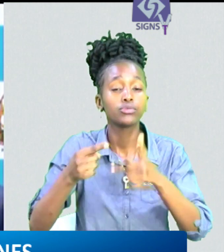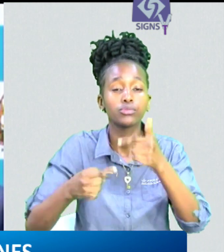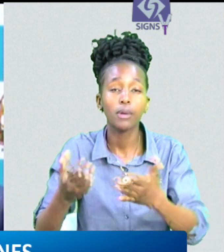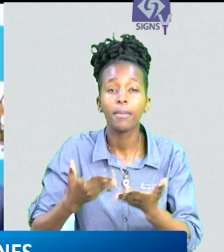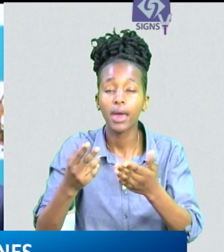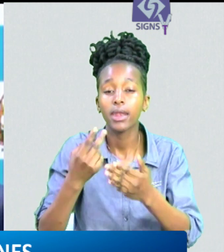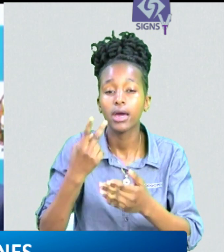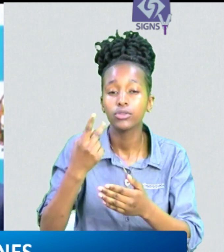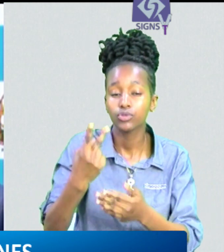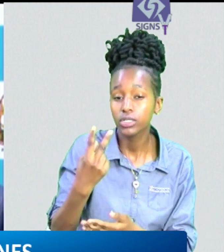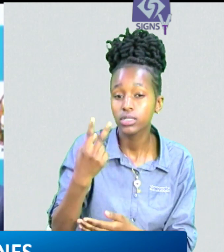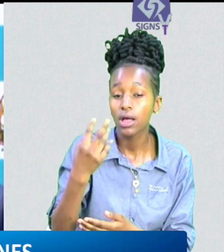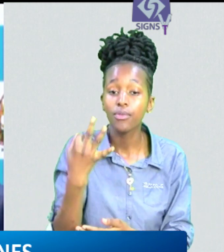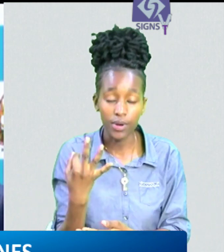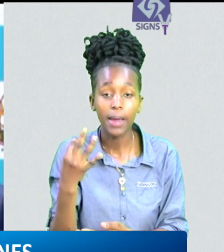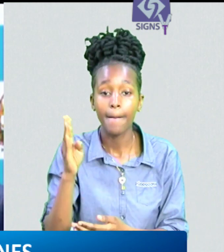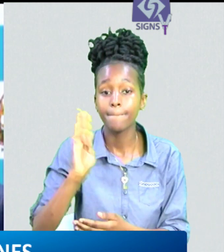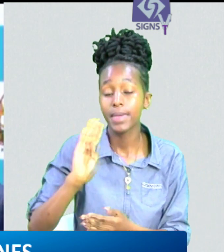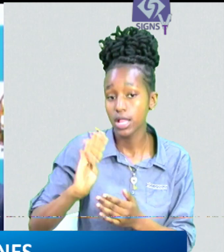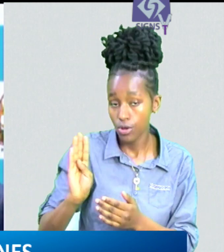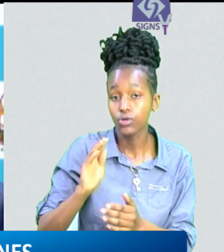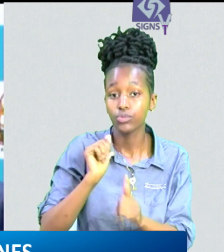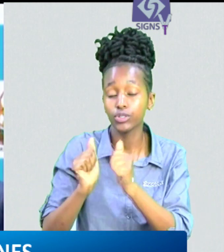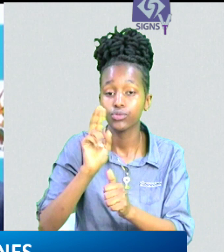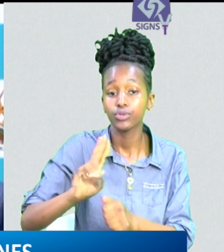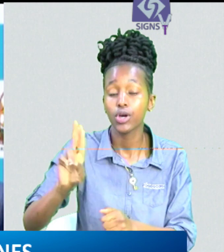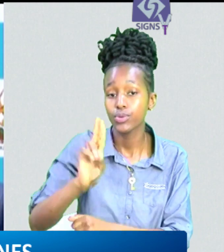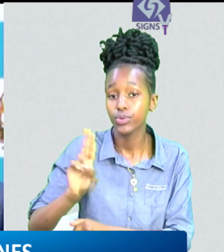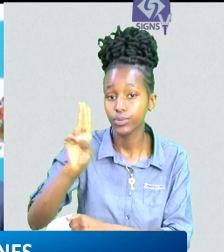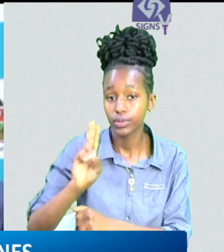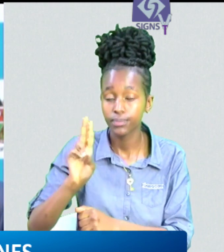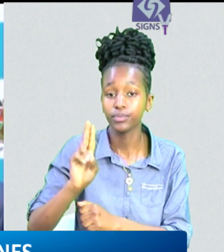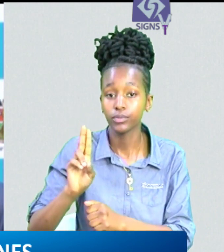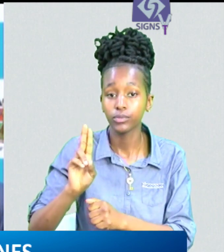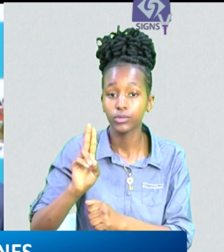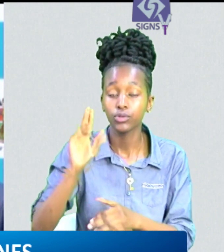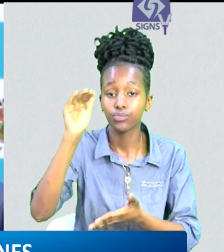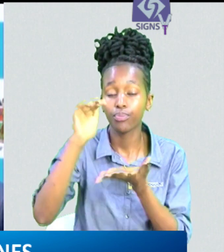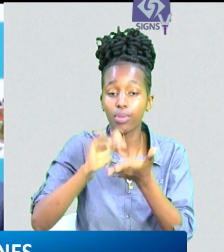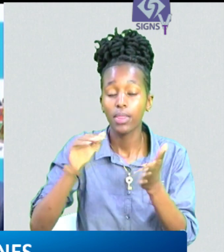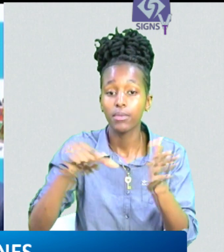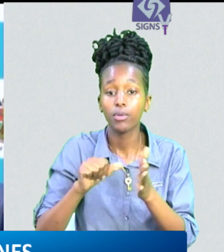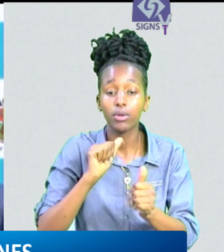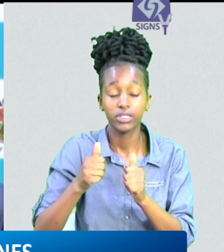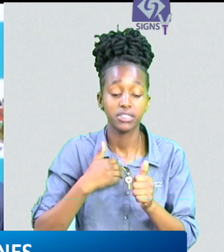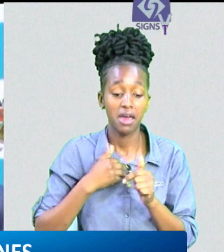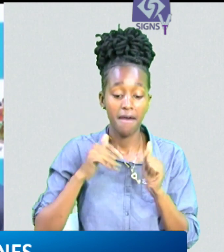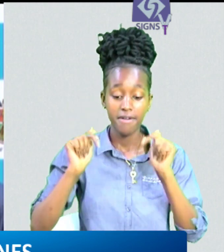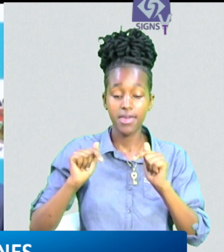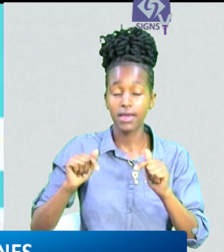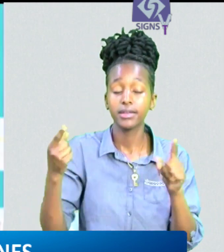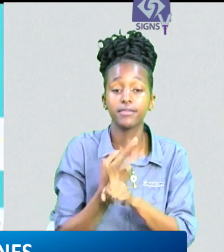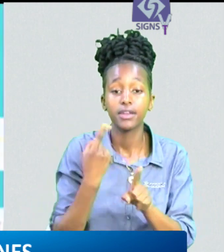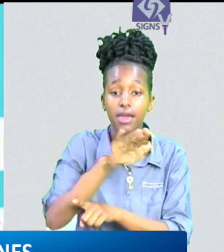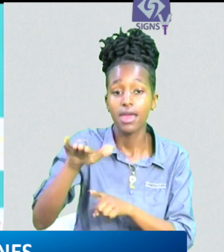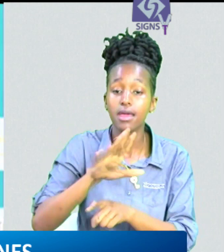dollars 23 billion for green growth mitigation and adaptation efforts across